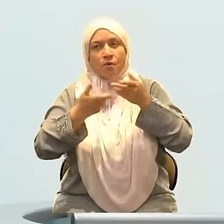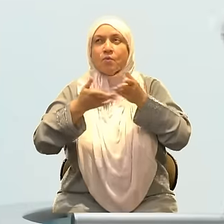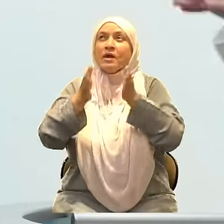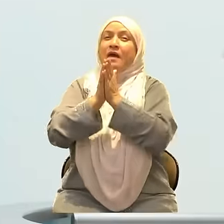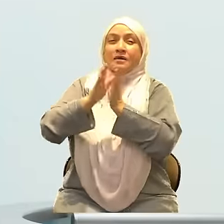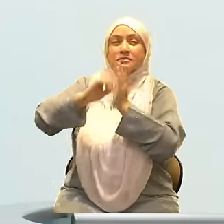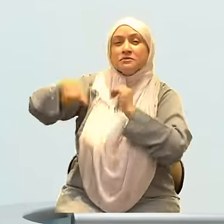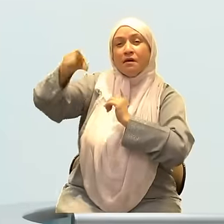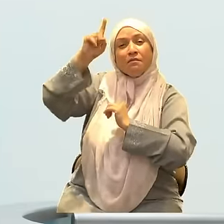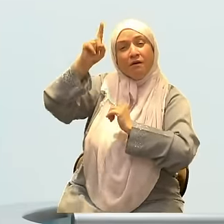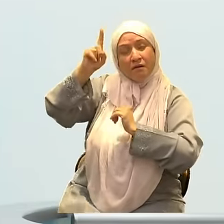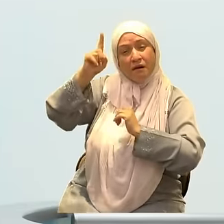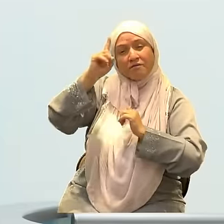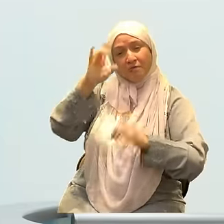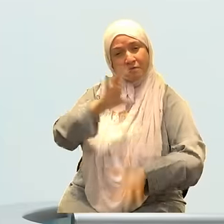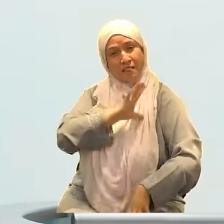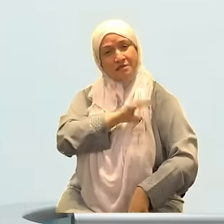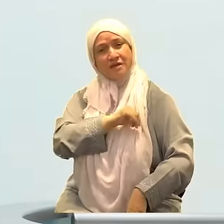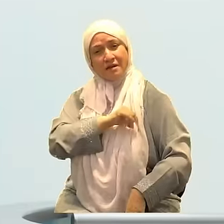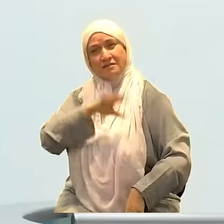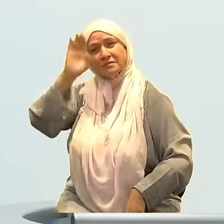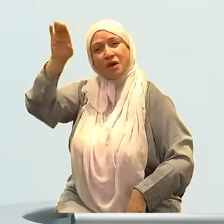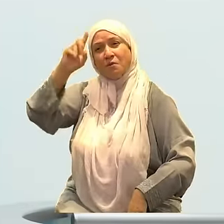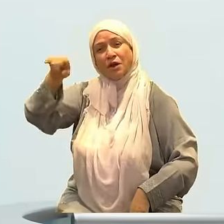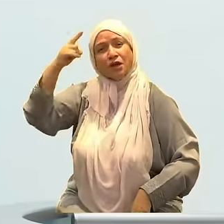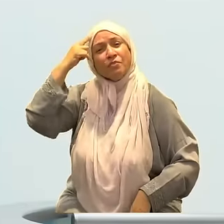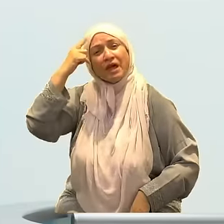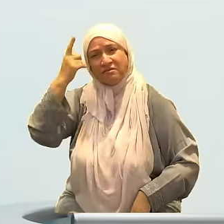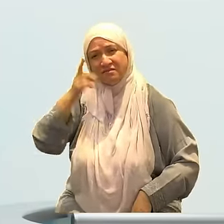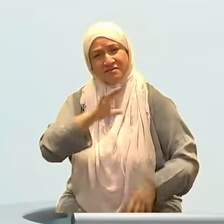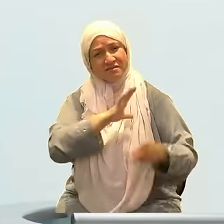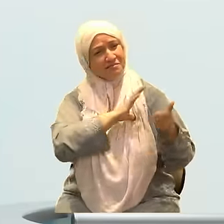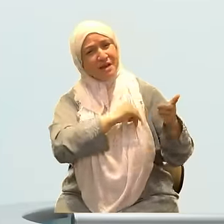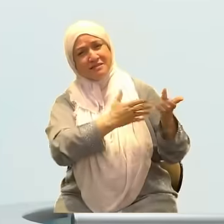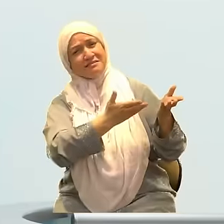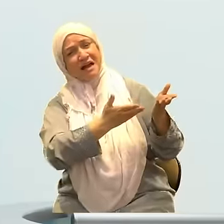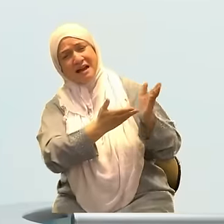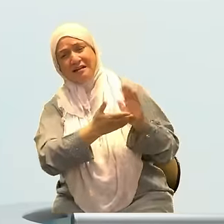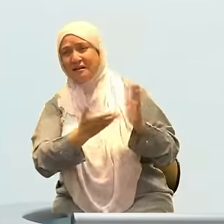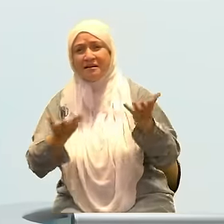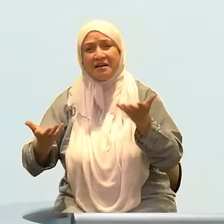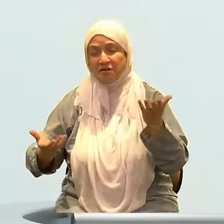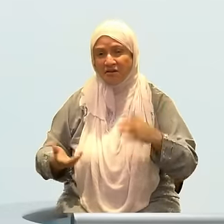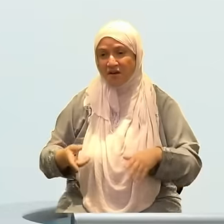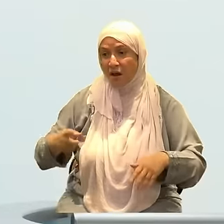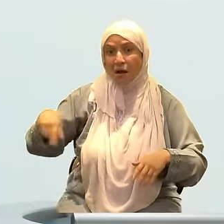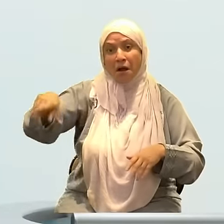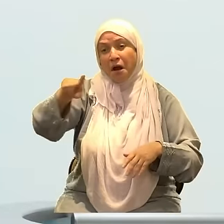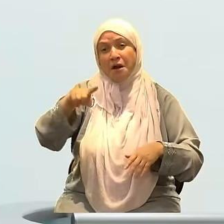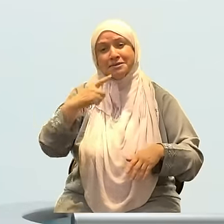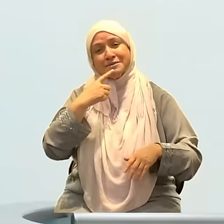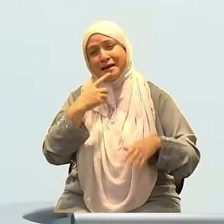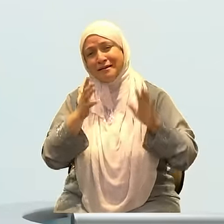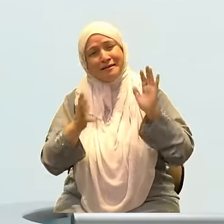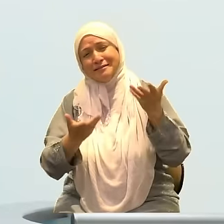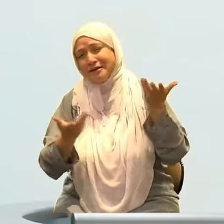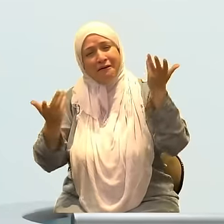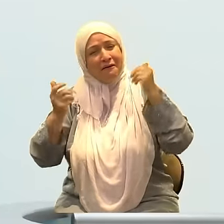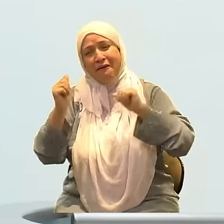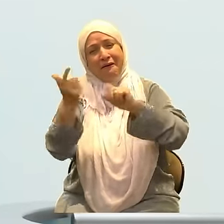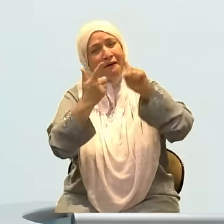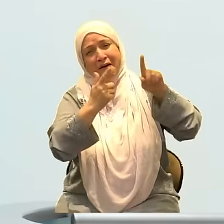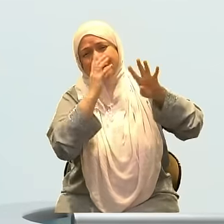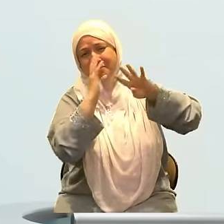I really don't know about all that. I don't care. When they say silence and complicity is complicity, you better believe silence is complicity